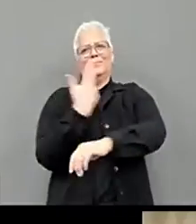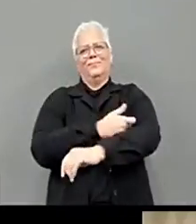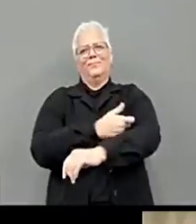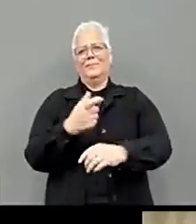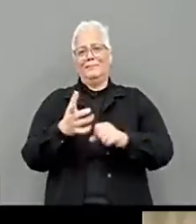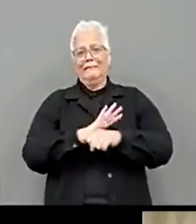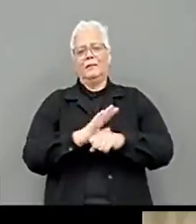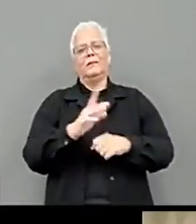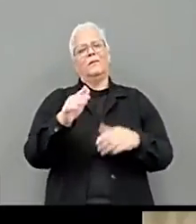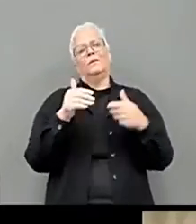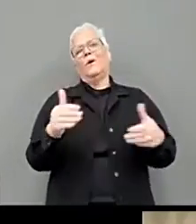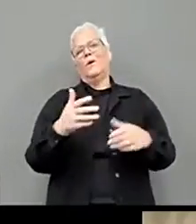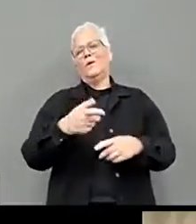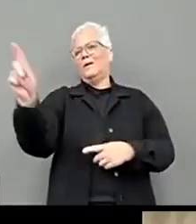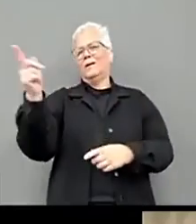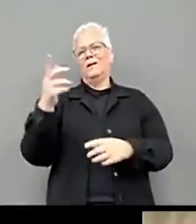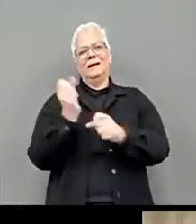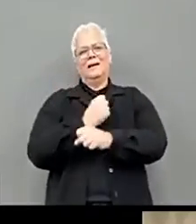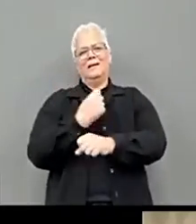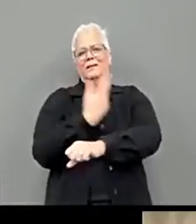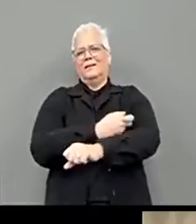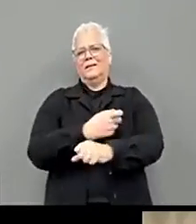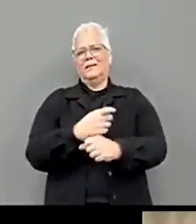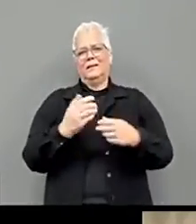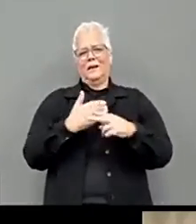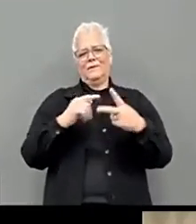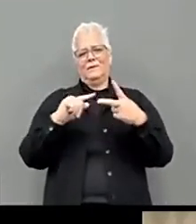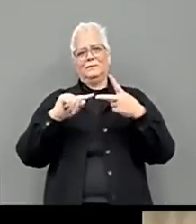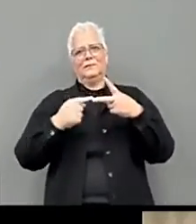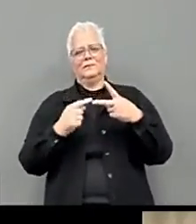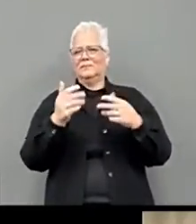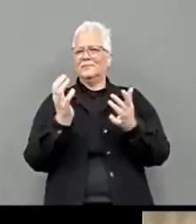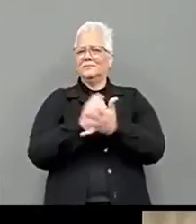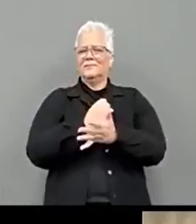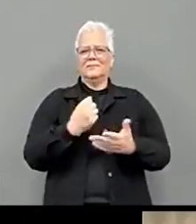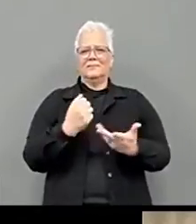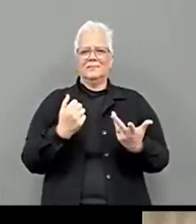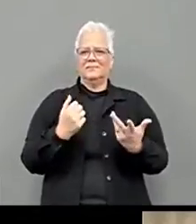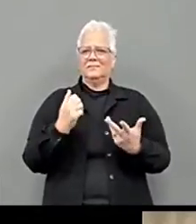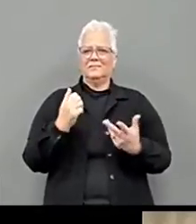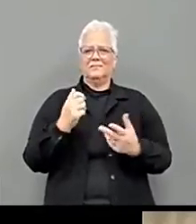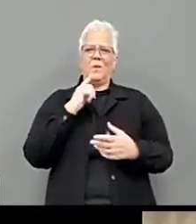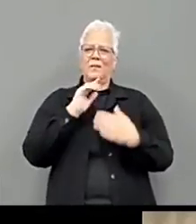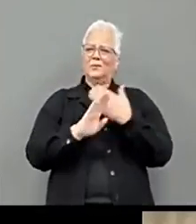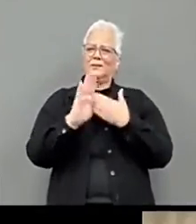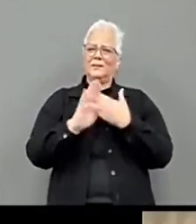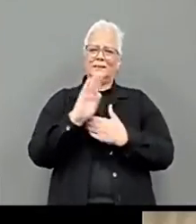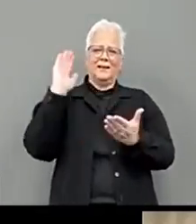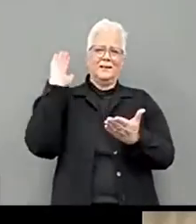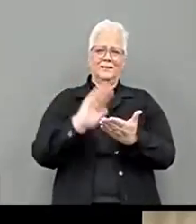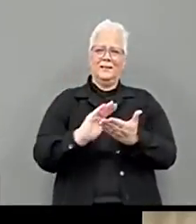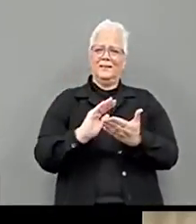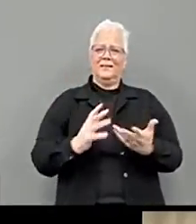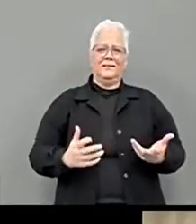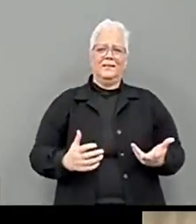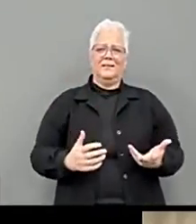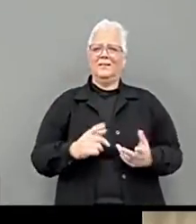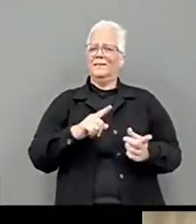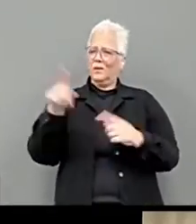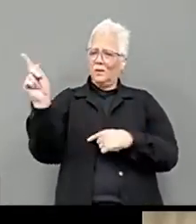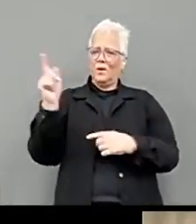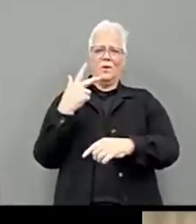protected as opposed to partially protected, and that's really the outcome that we want. So I think it's almost irrelevant if you've had